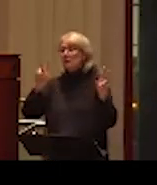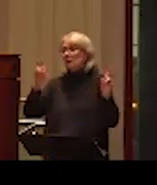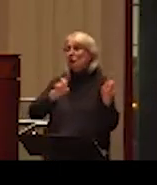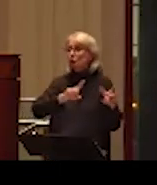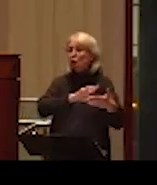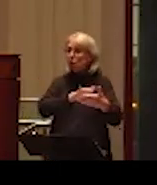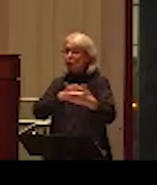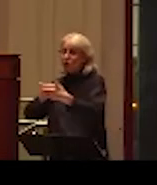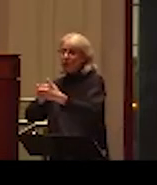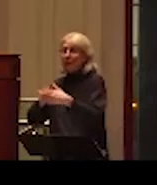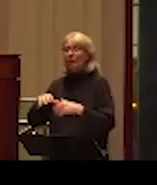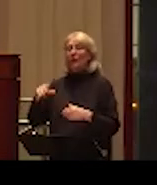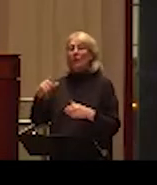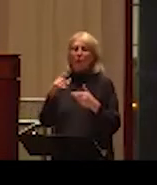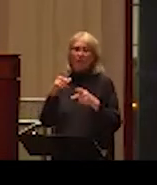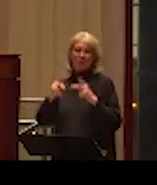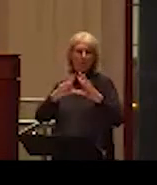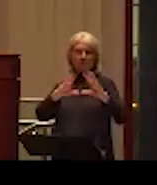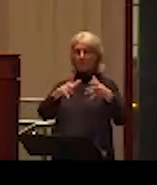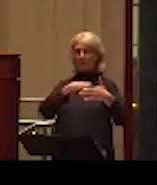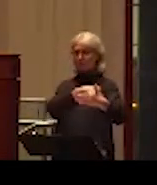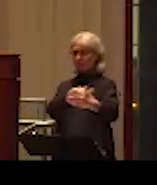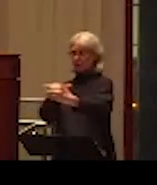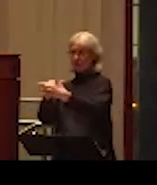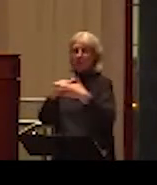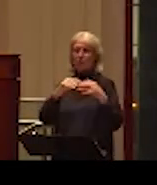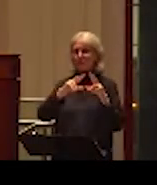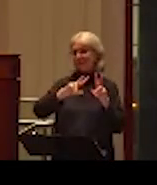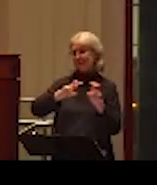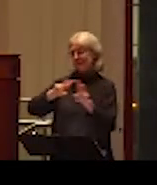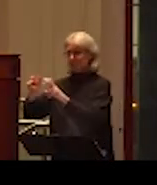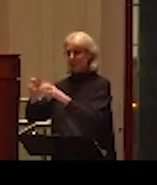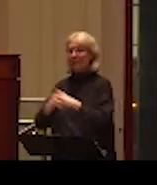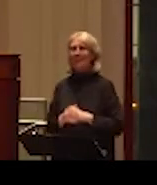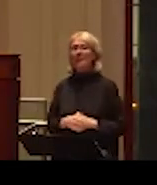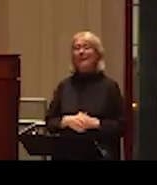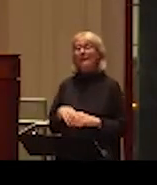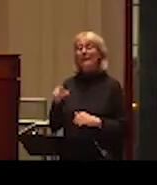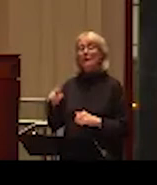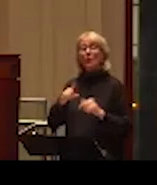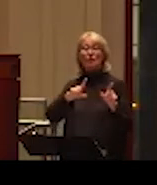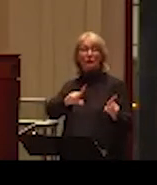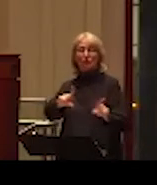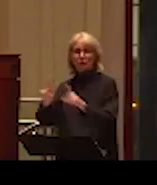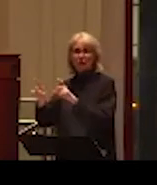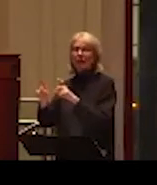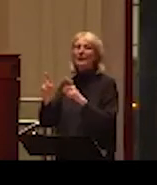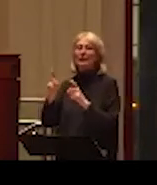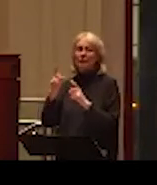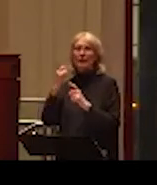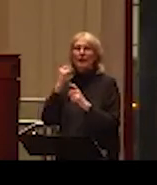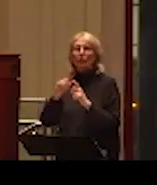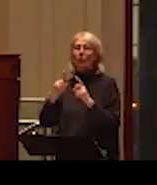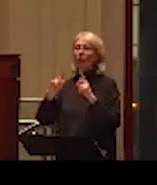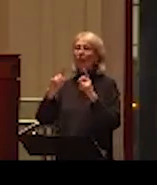studies or population surveys. This is, these surveys are conducted on a representative sample of